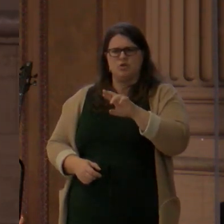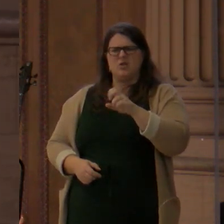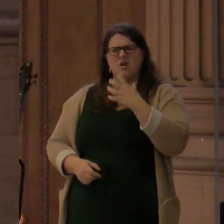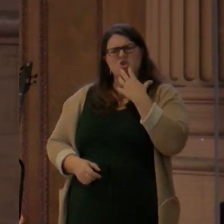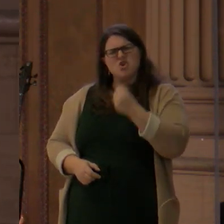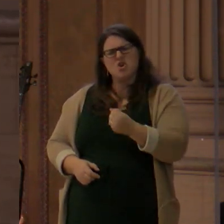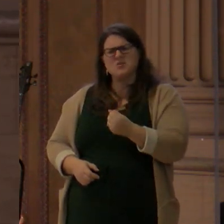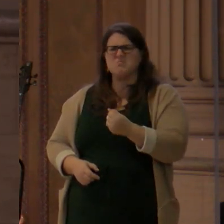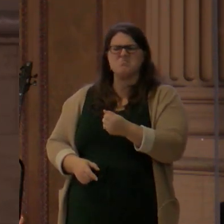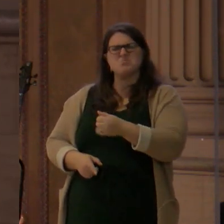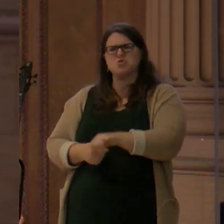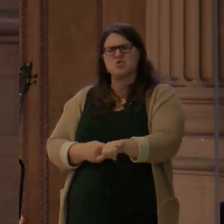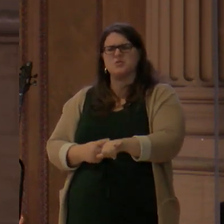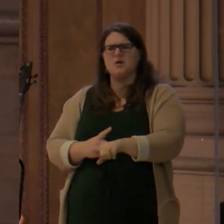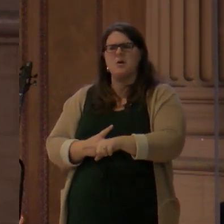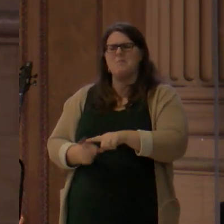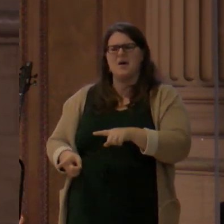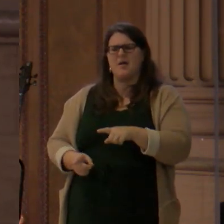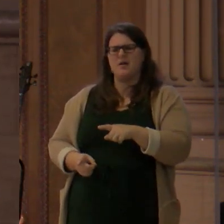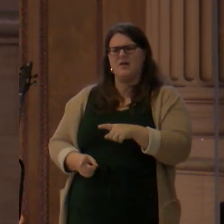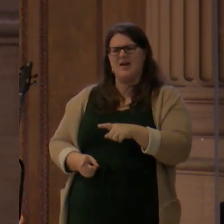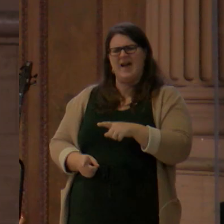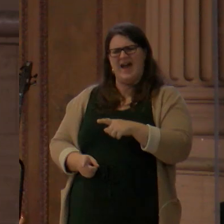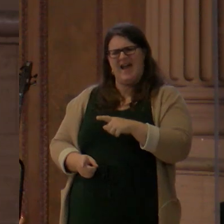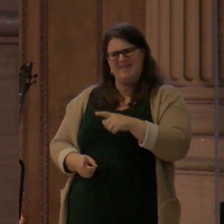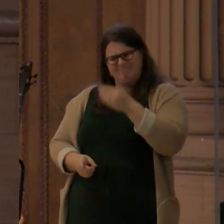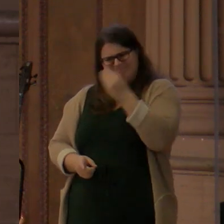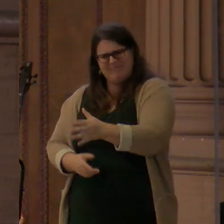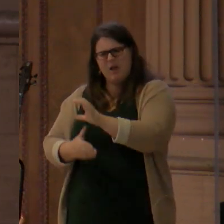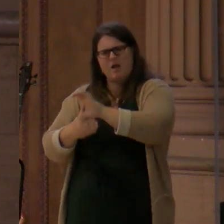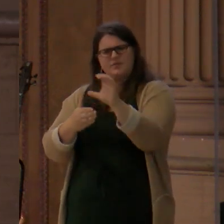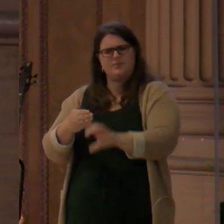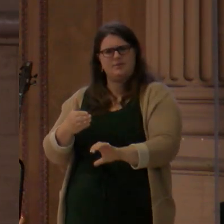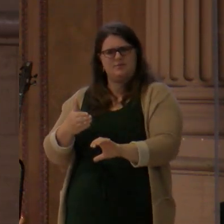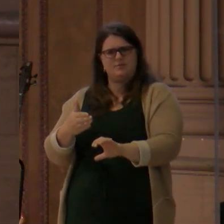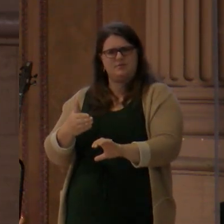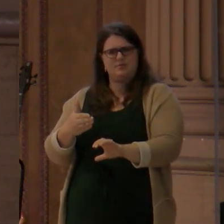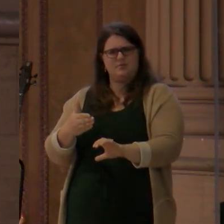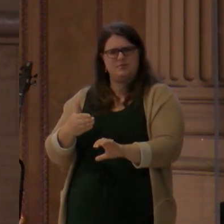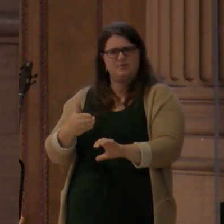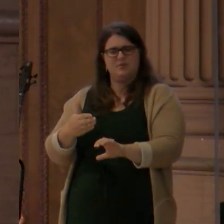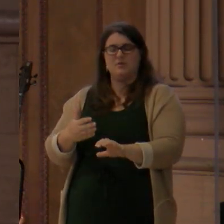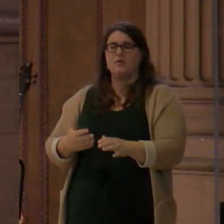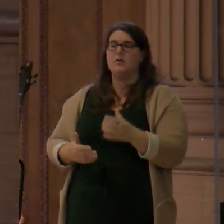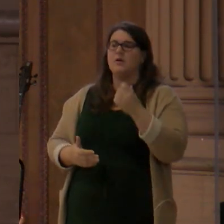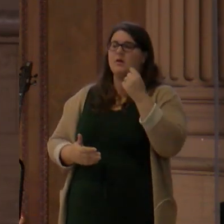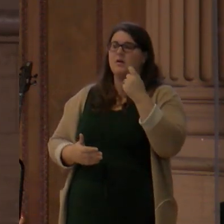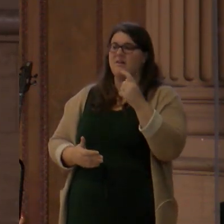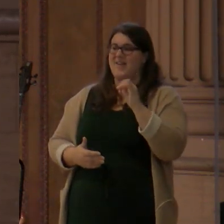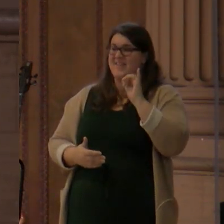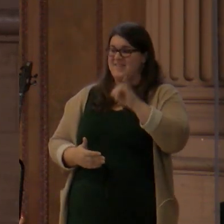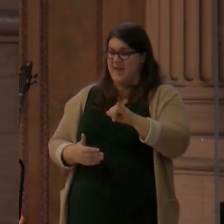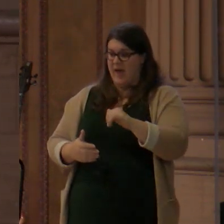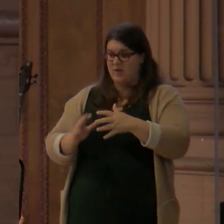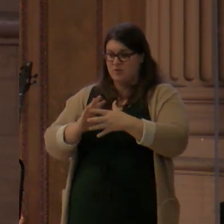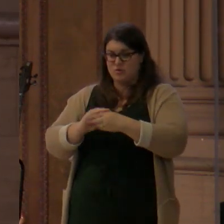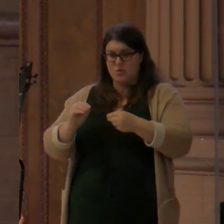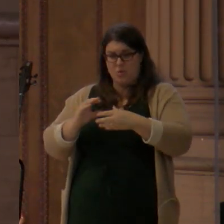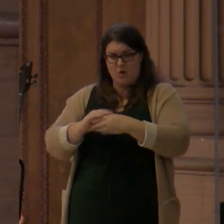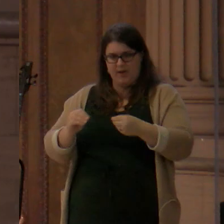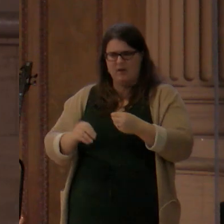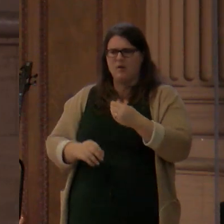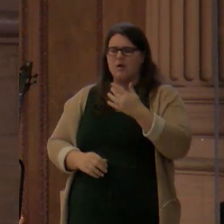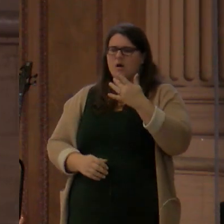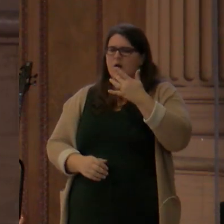the whole Bible could end right here. Right? Like he could just stop. God could end it all. He could wipe it all away. Because